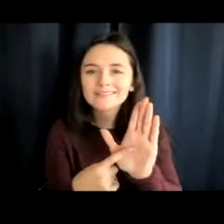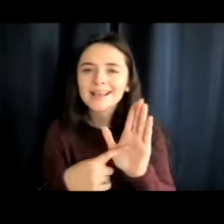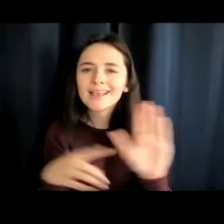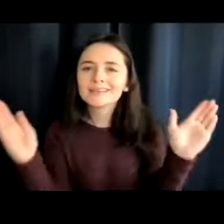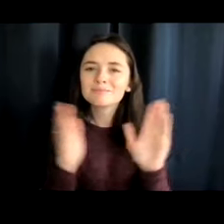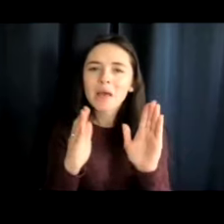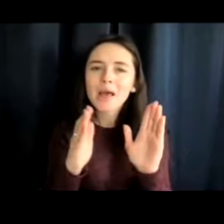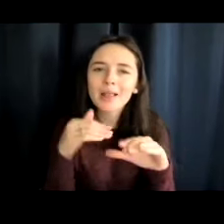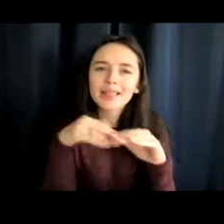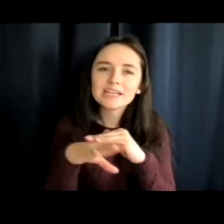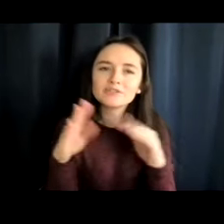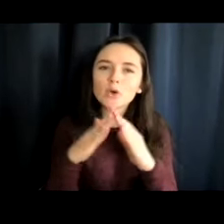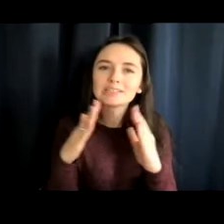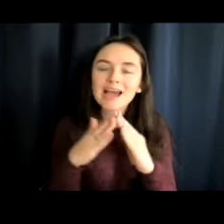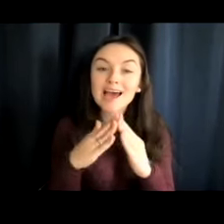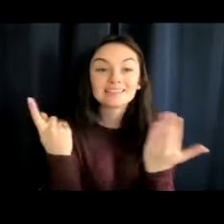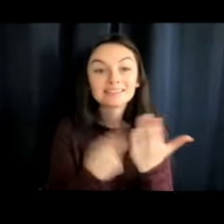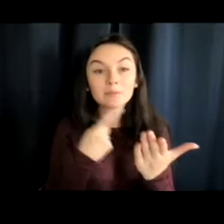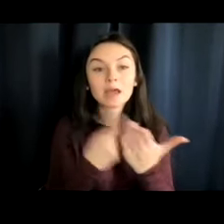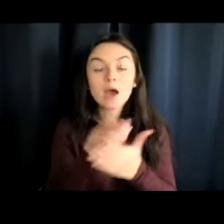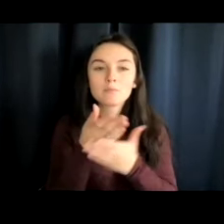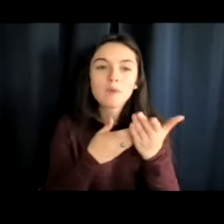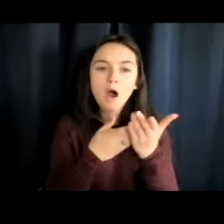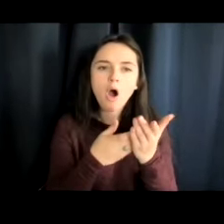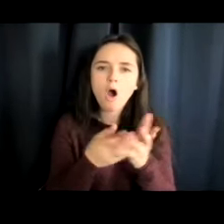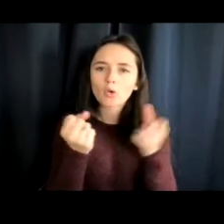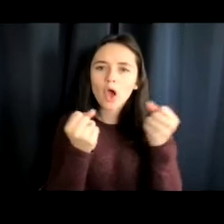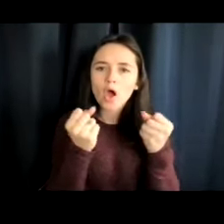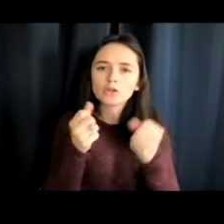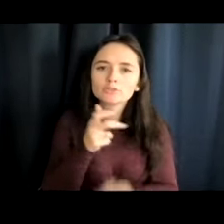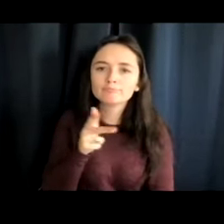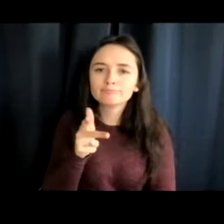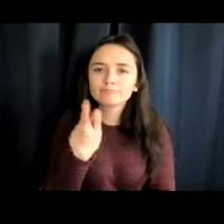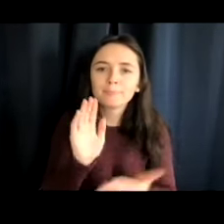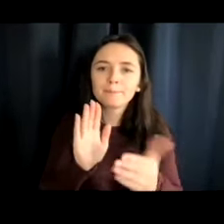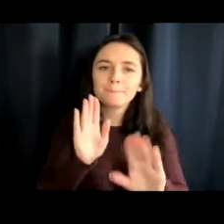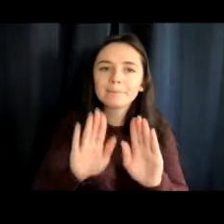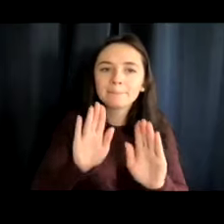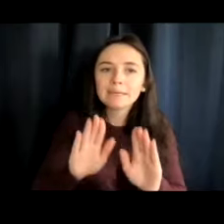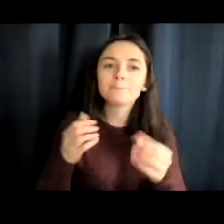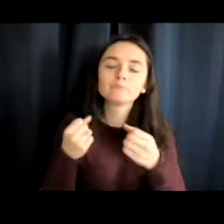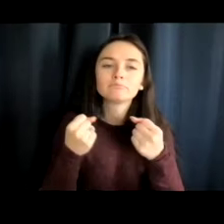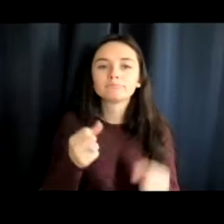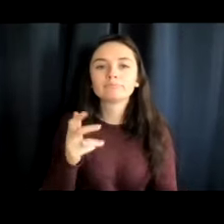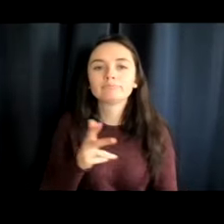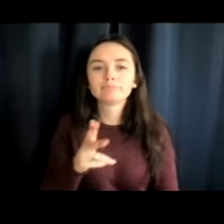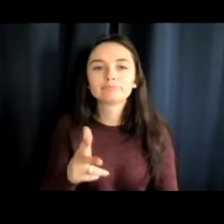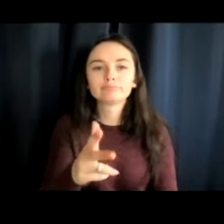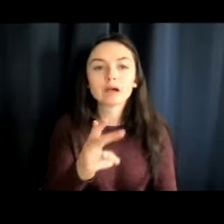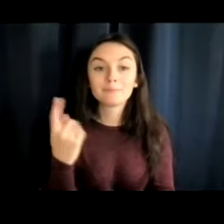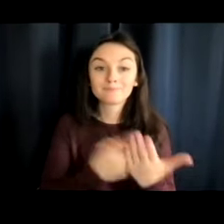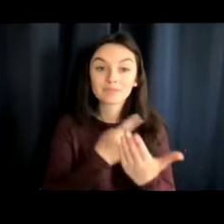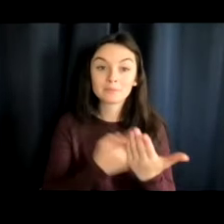Sometimes there are small beeping cars driving through the town. Sometimes the sidewalks and staircases move by themselves.